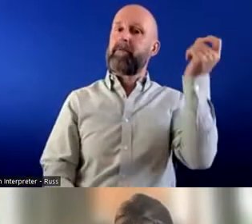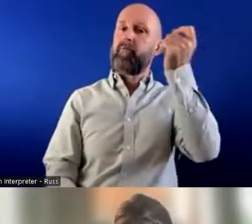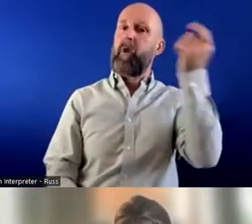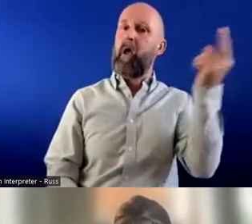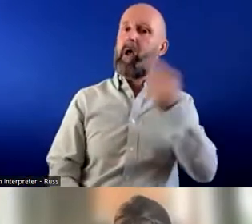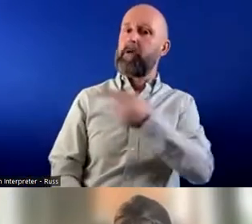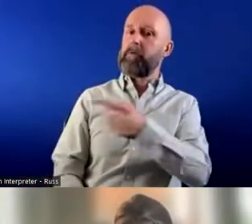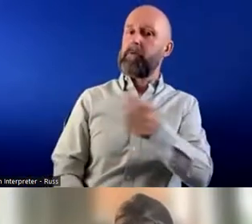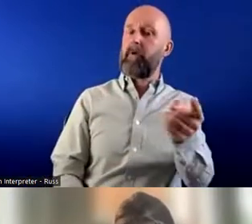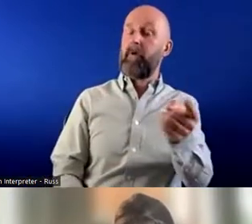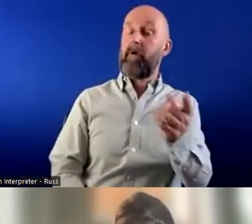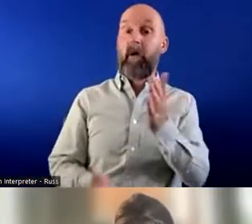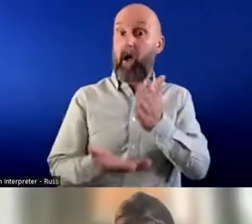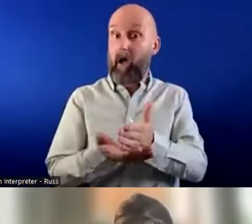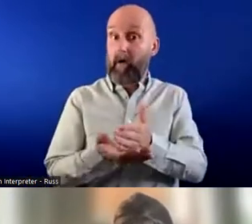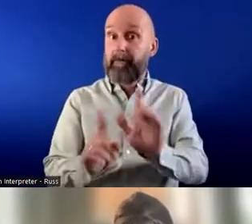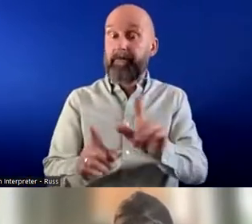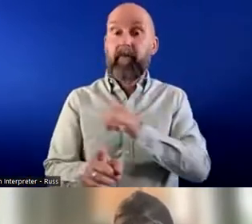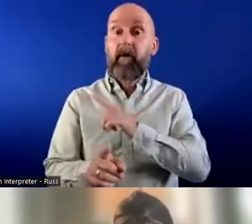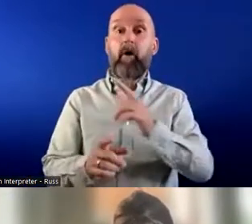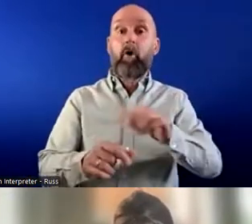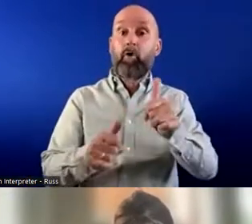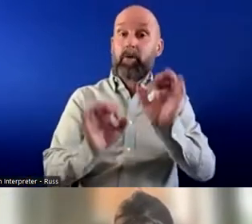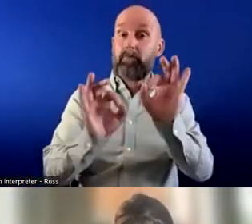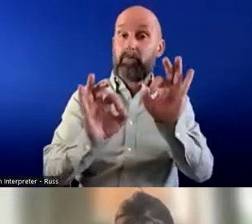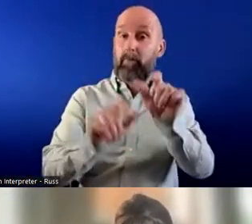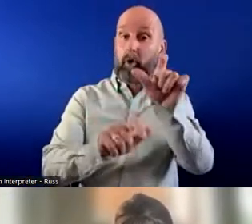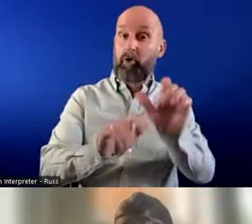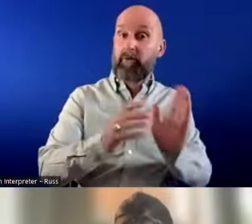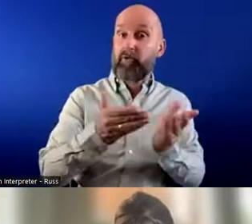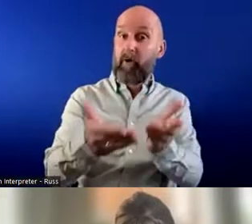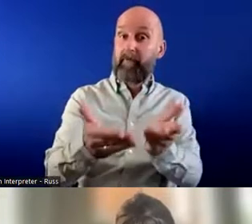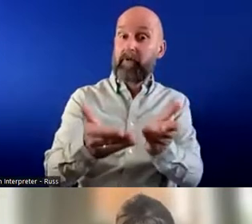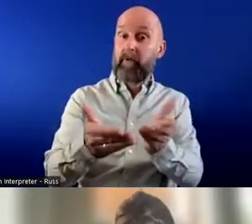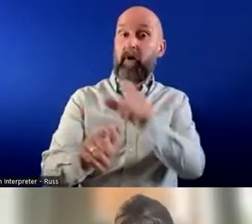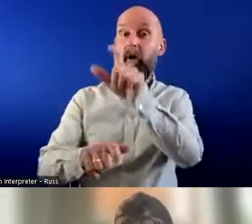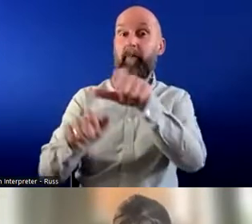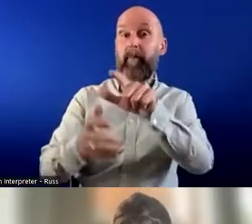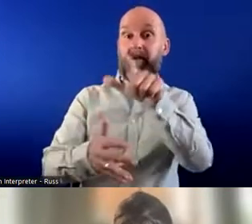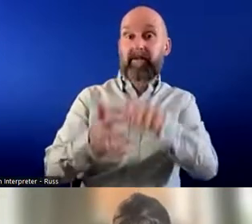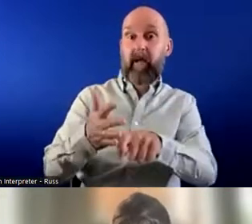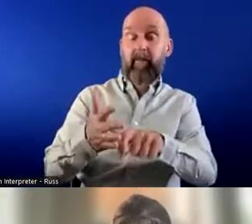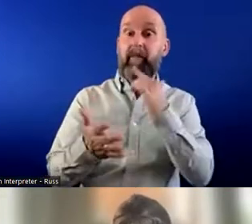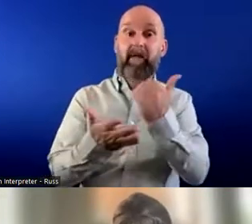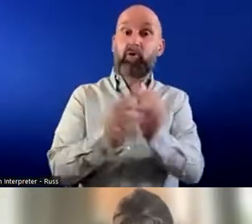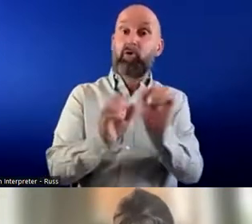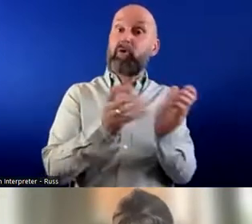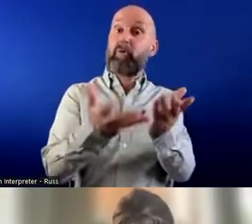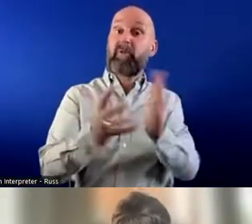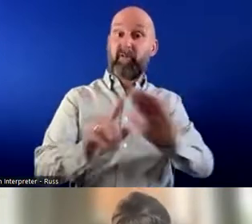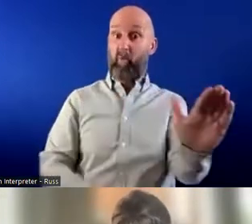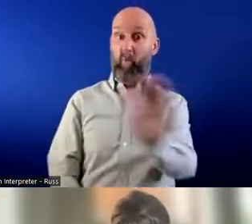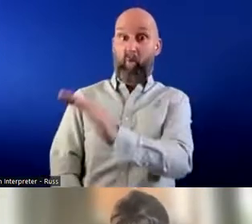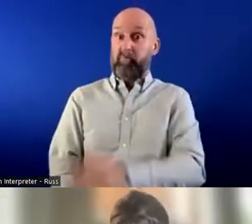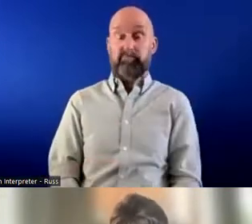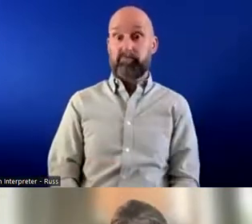But at the bottom line, really good customer service for people with disabilities is really good customer service for all